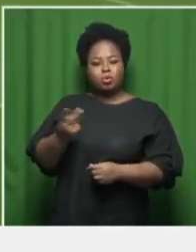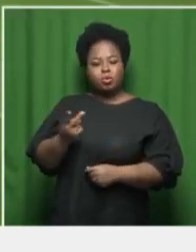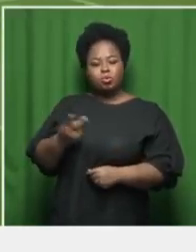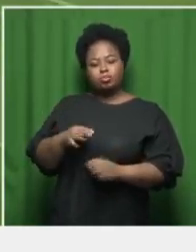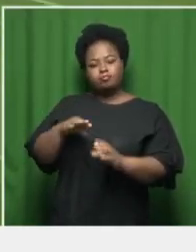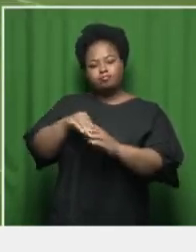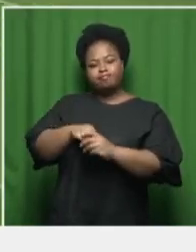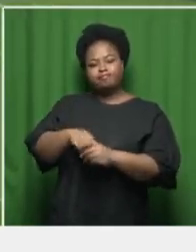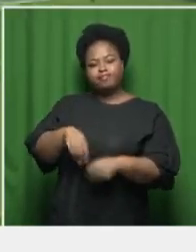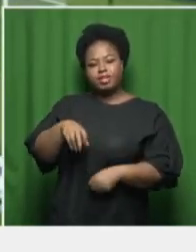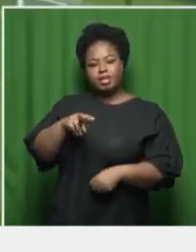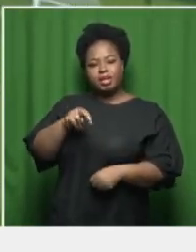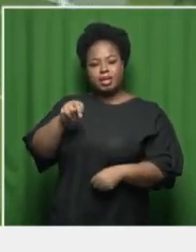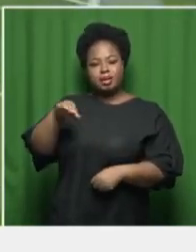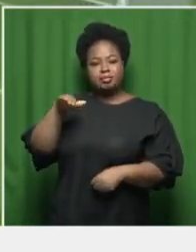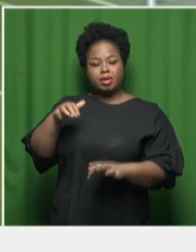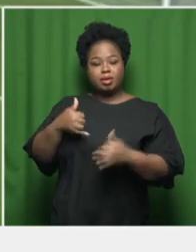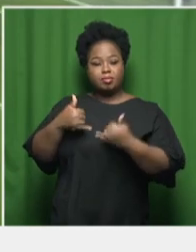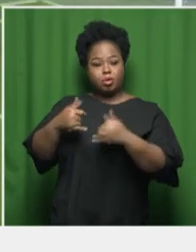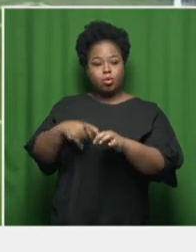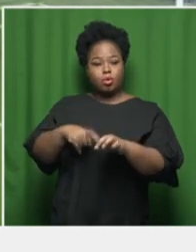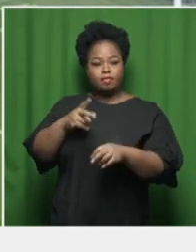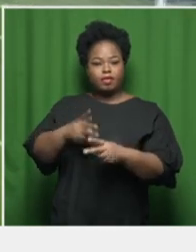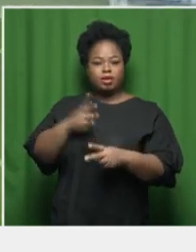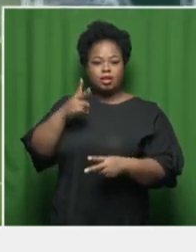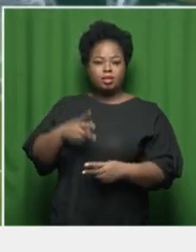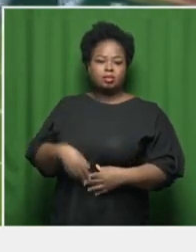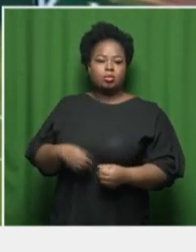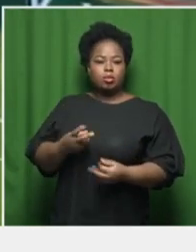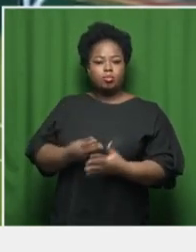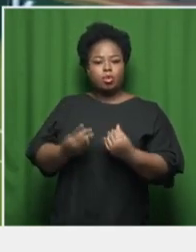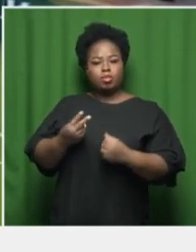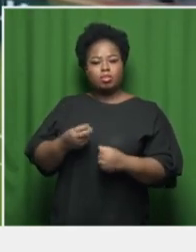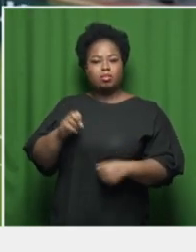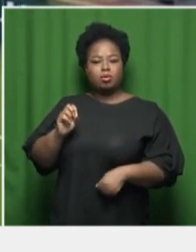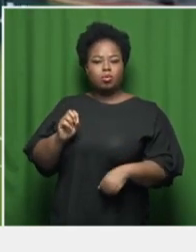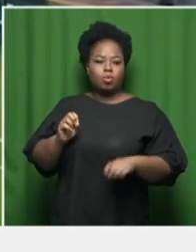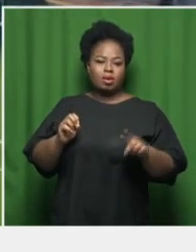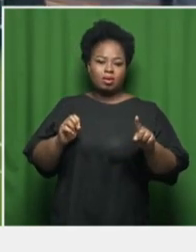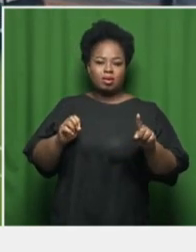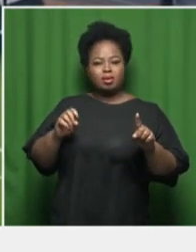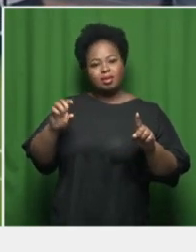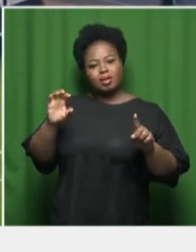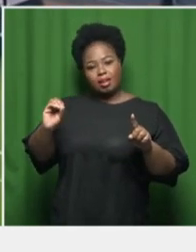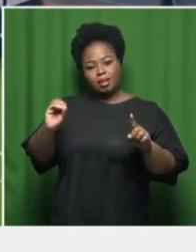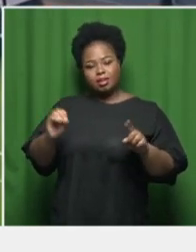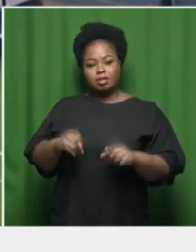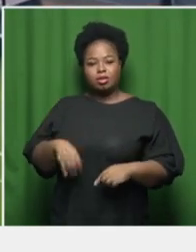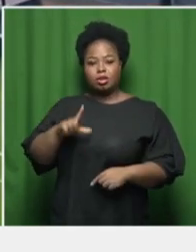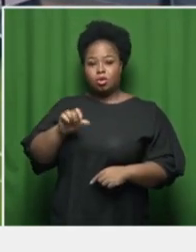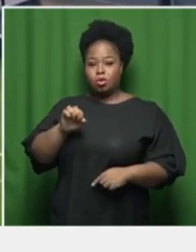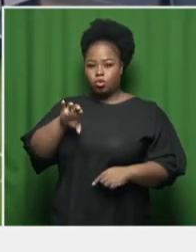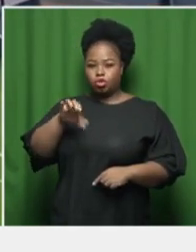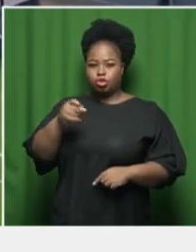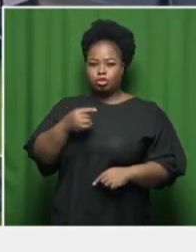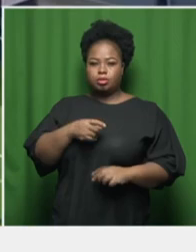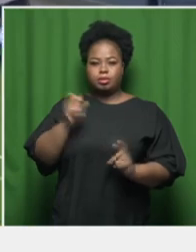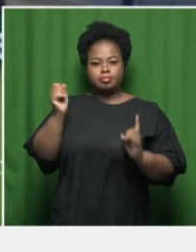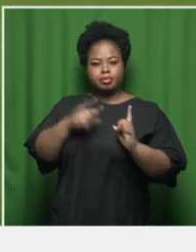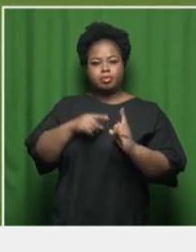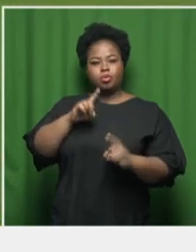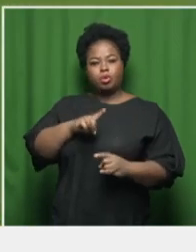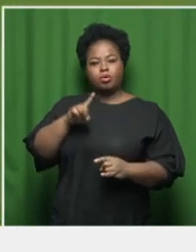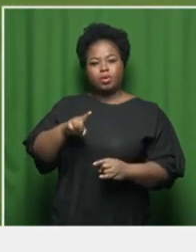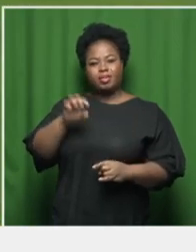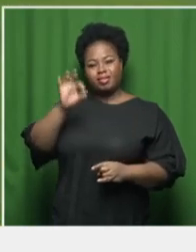the netbank cup quarterfinals full-time ended with the two sides level at 1-0 and timbing kosi lodge scored in the